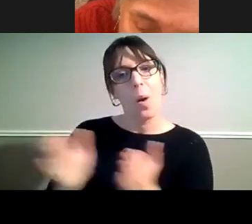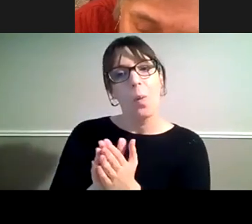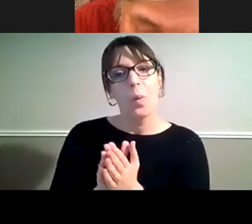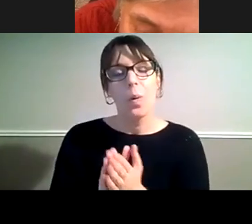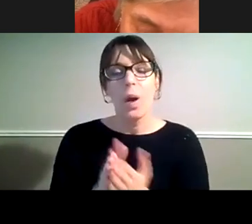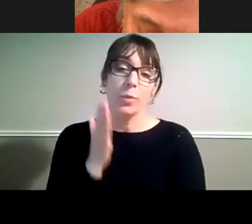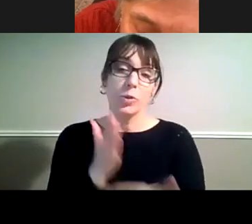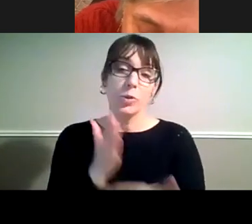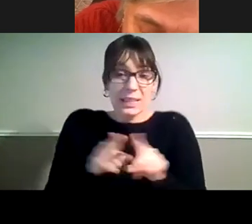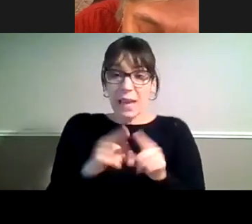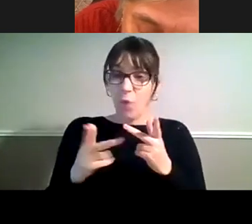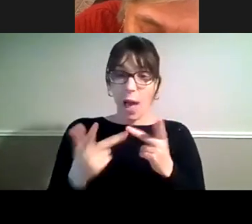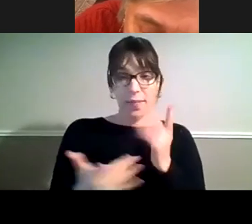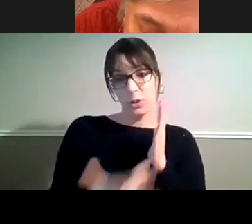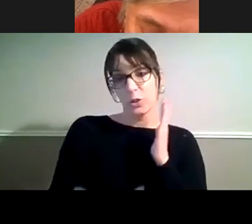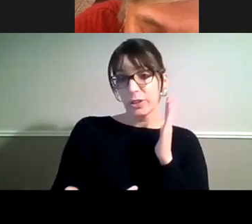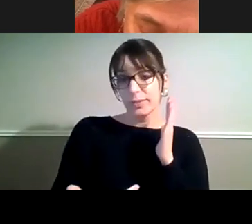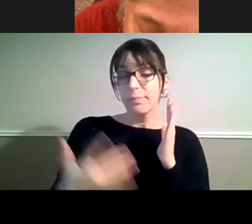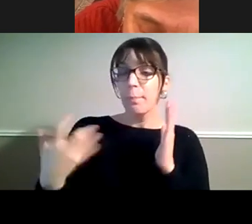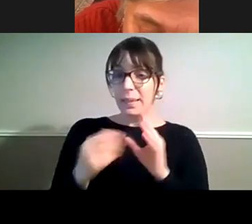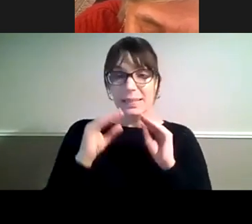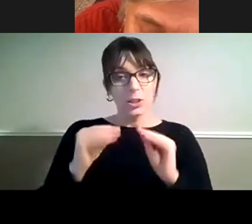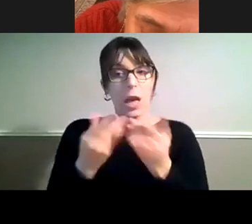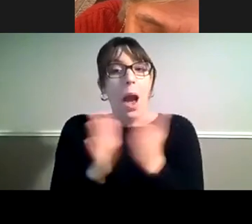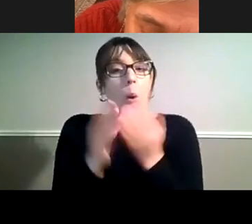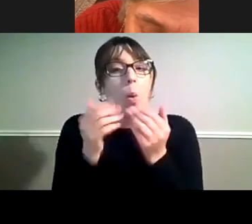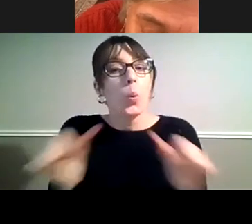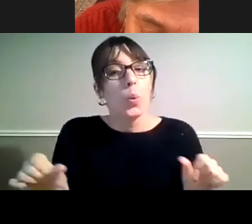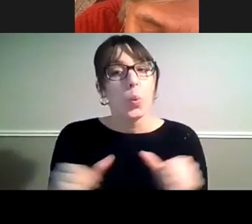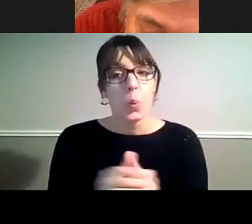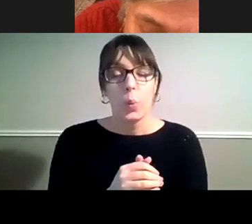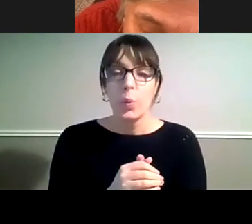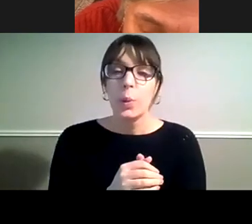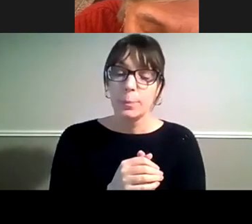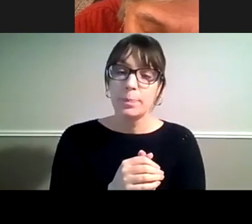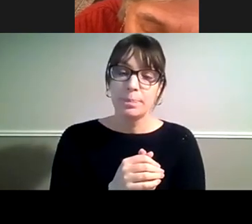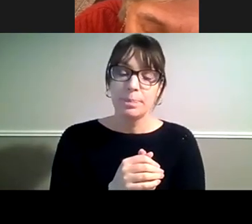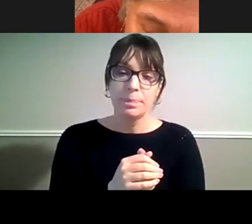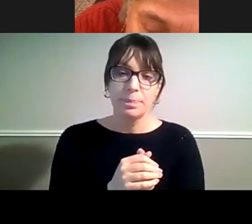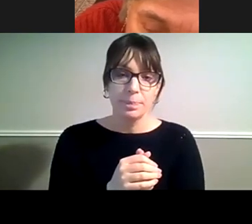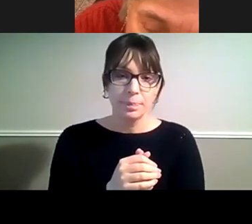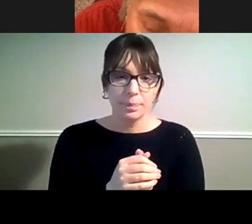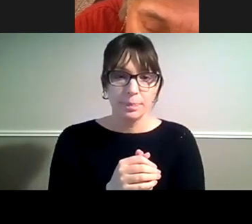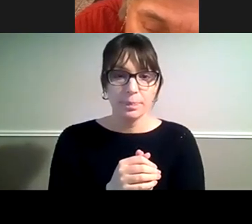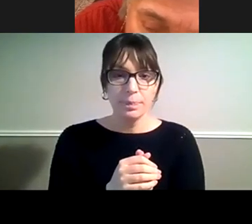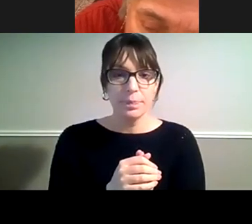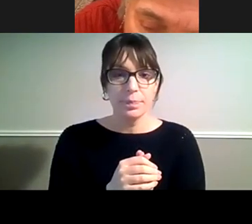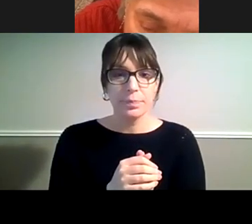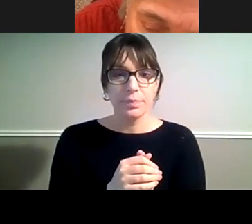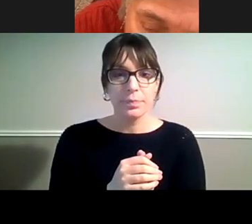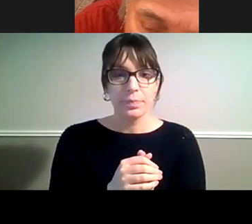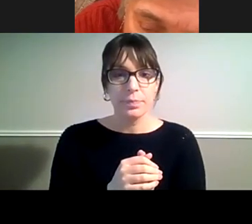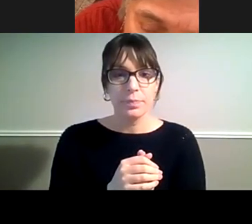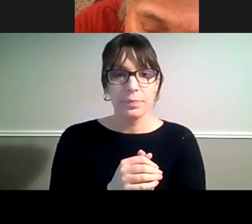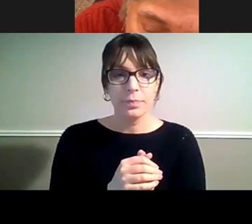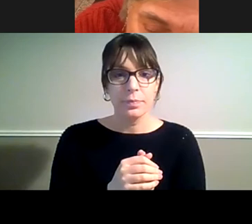of other pieces of assistive technology for people with other disabilities. You know, we all relate to